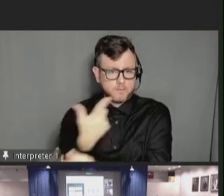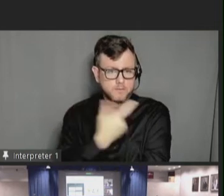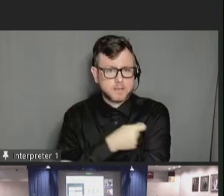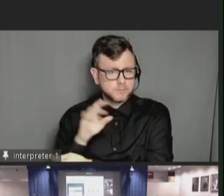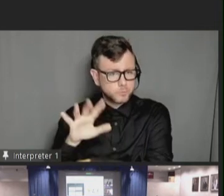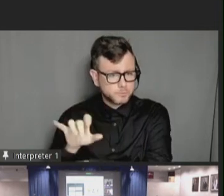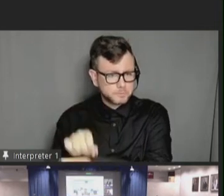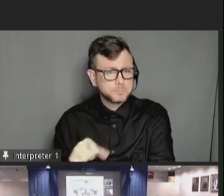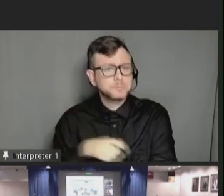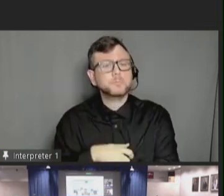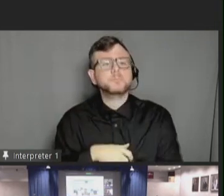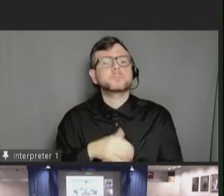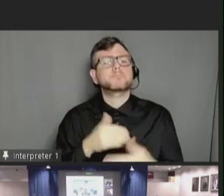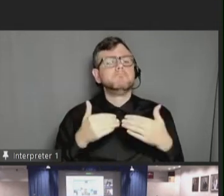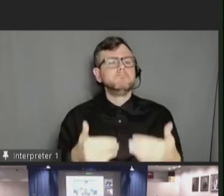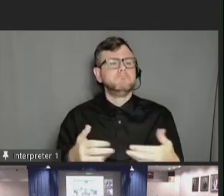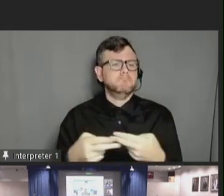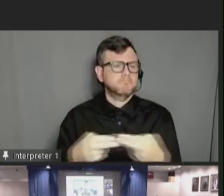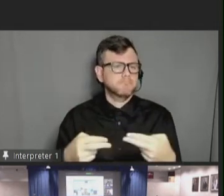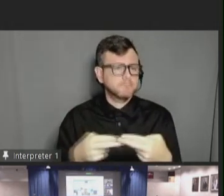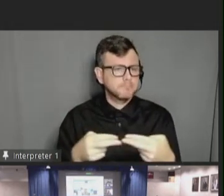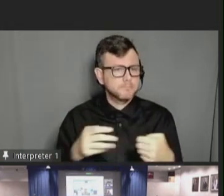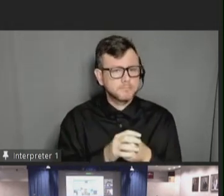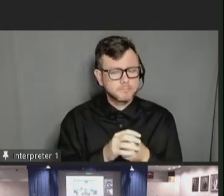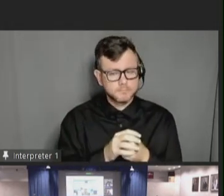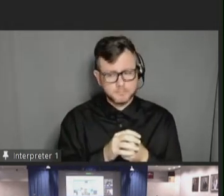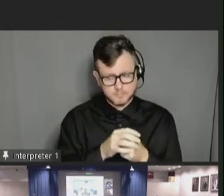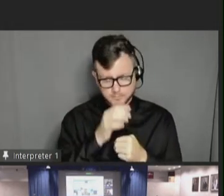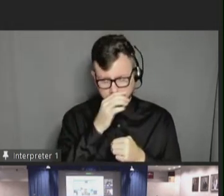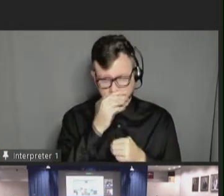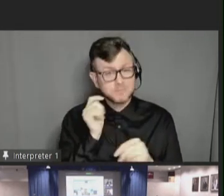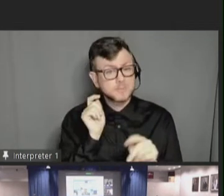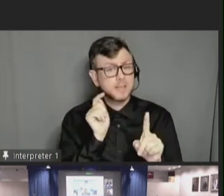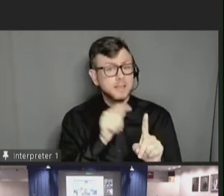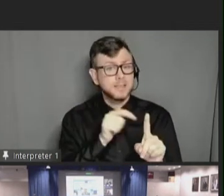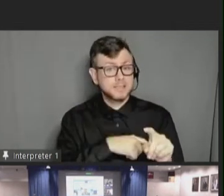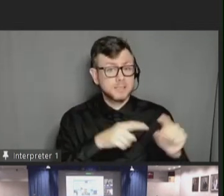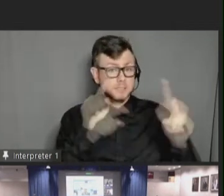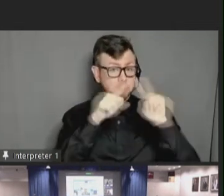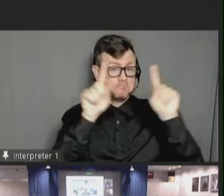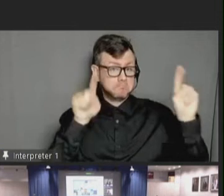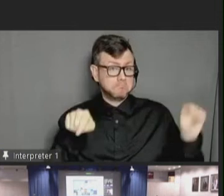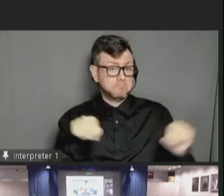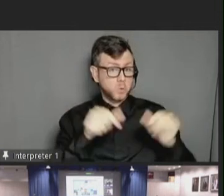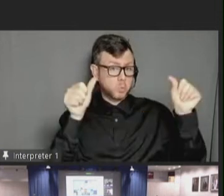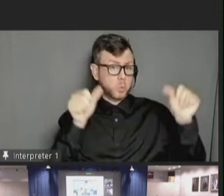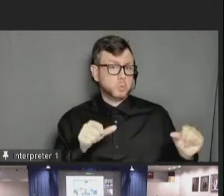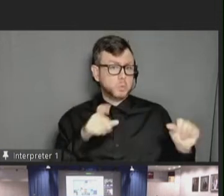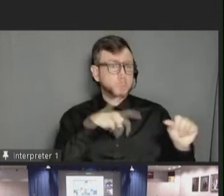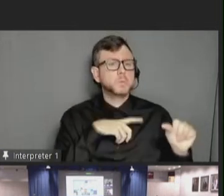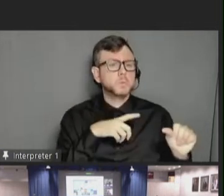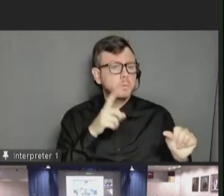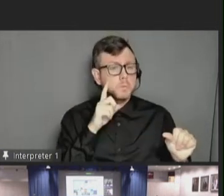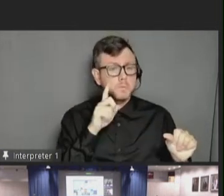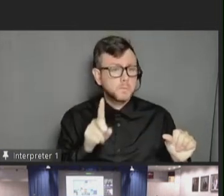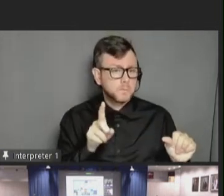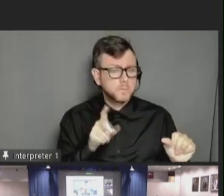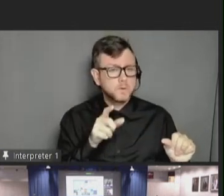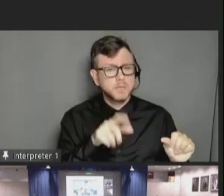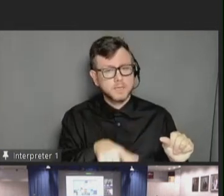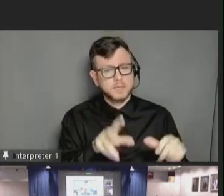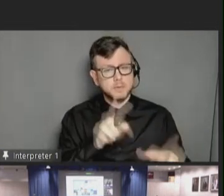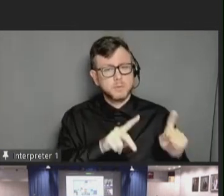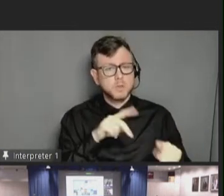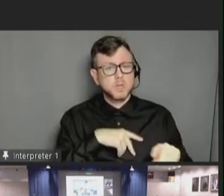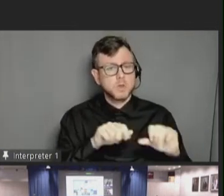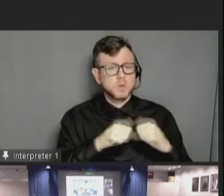Next slide, And this is a poster that was done by folks at